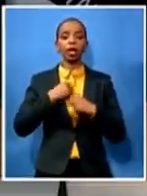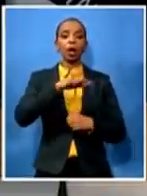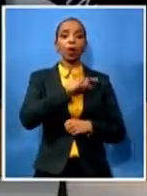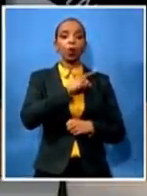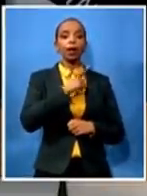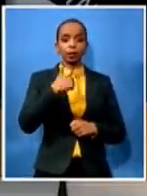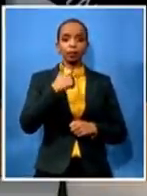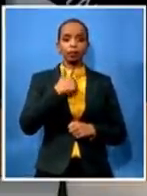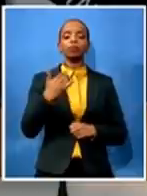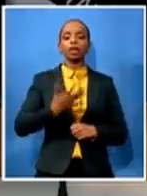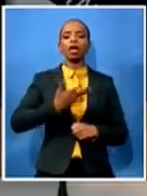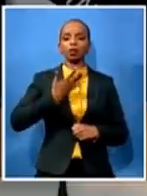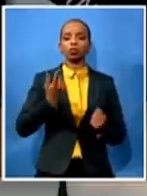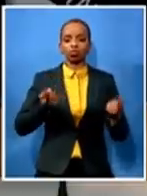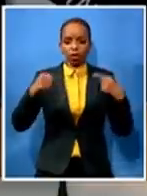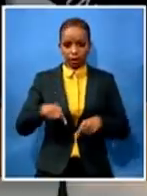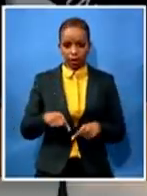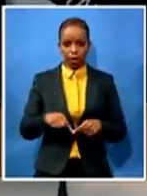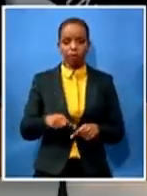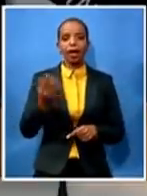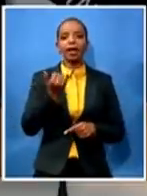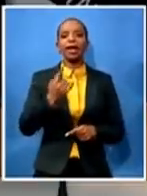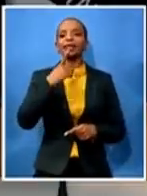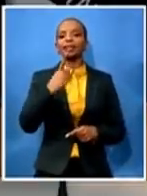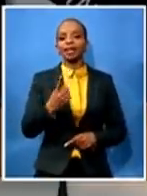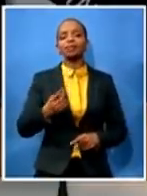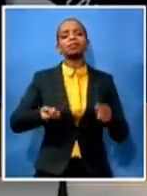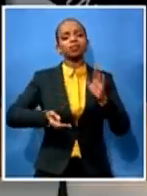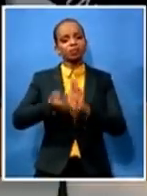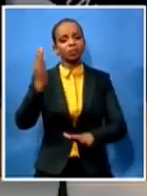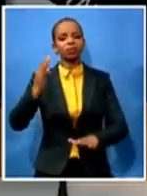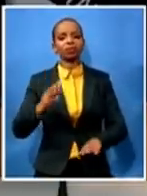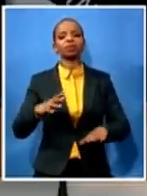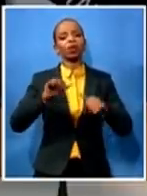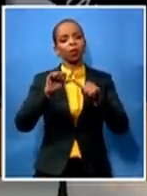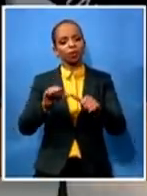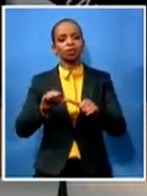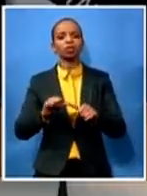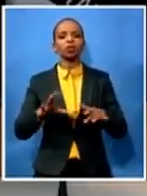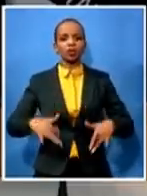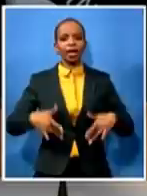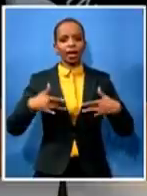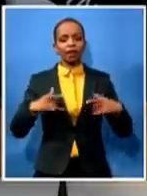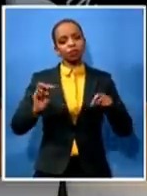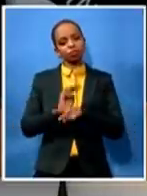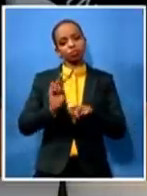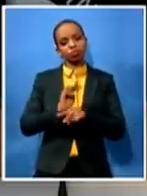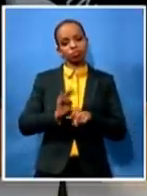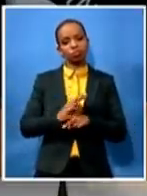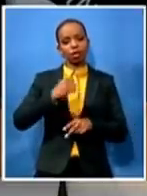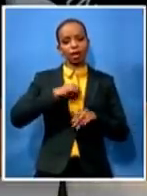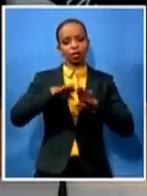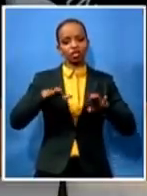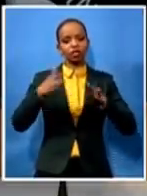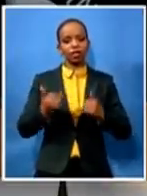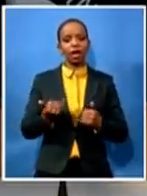out and continue with the life of looking after my own children now as a widow make attempts